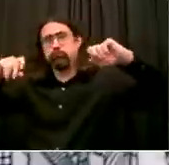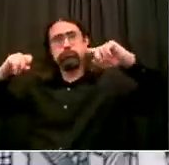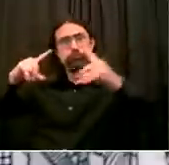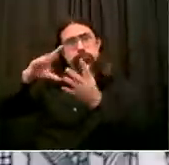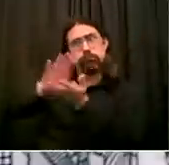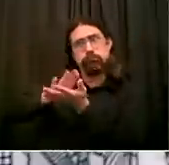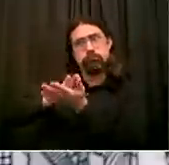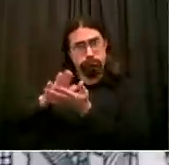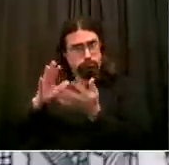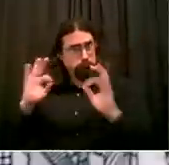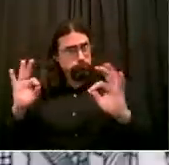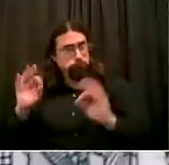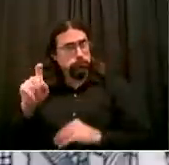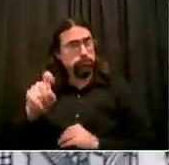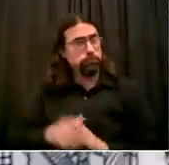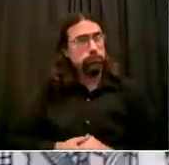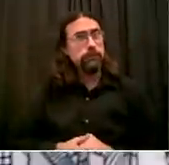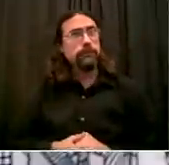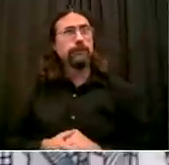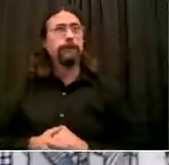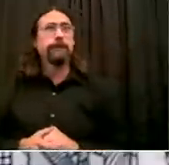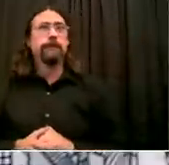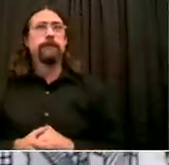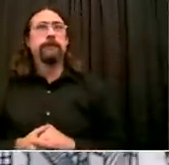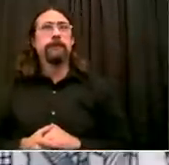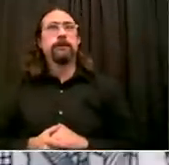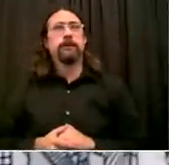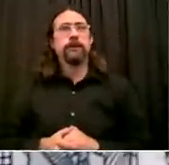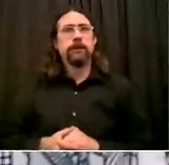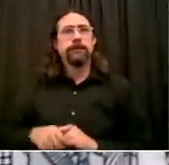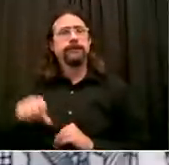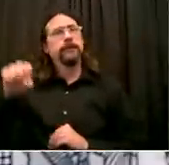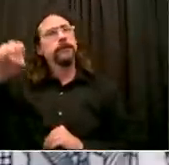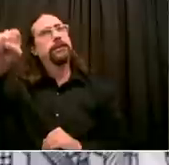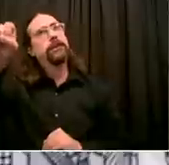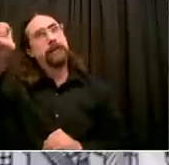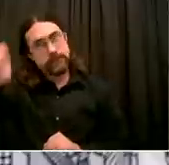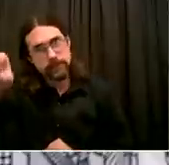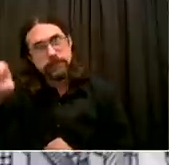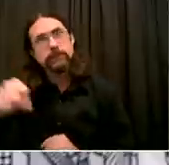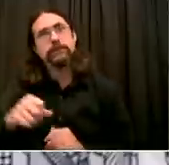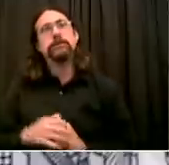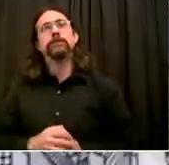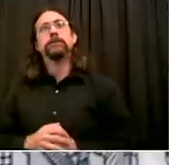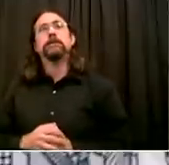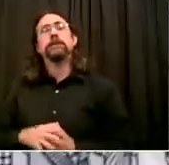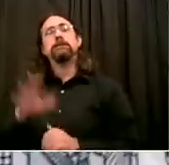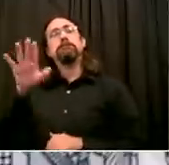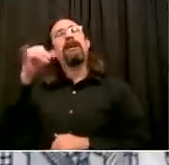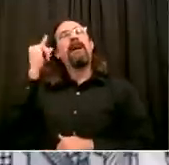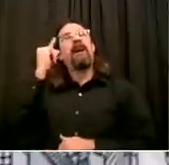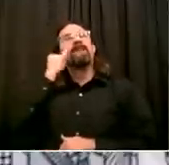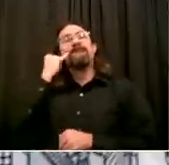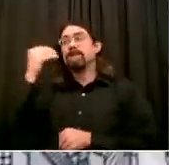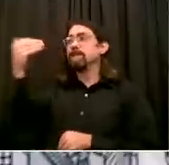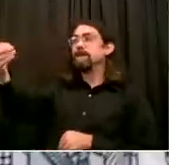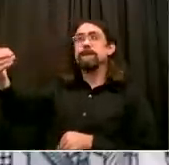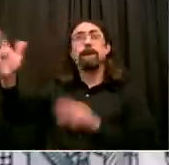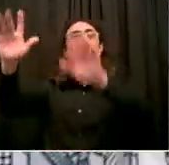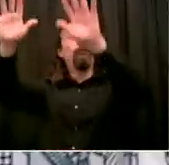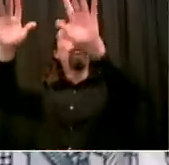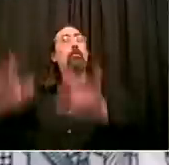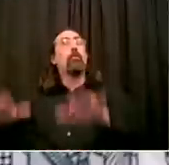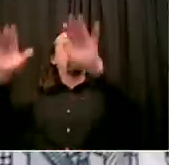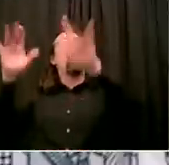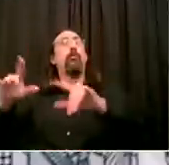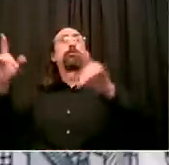and every student could participate. But, look, in terms of access to the technology, I can't say it enough times. We've been saying since March